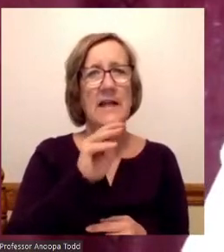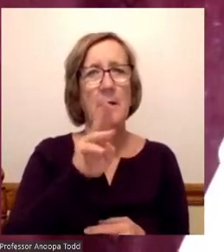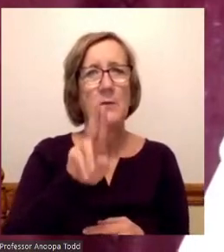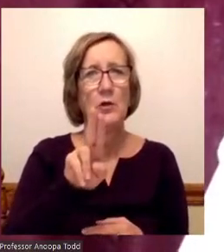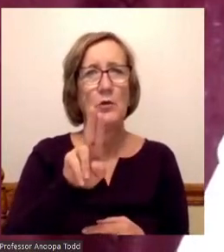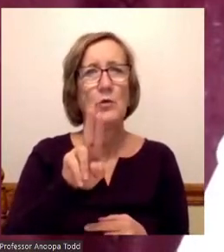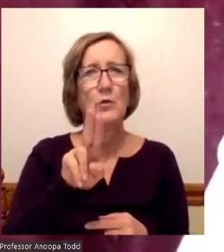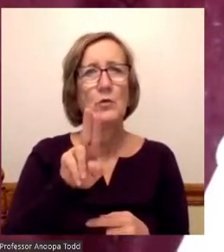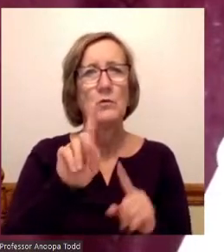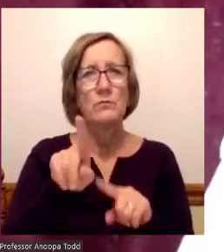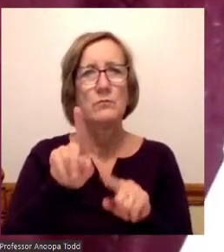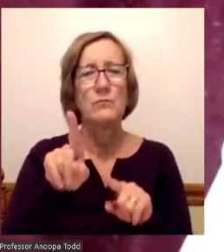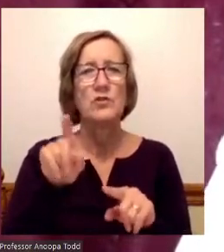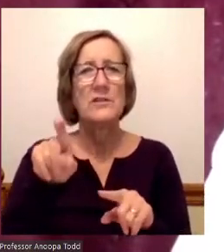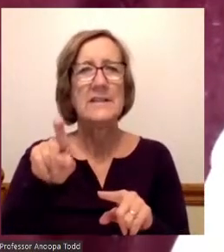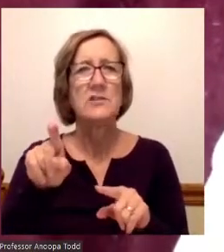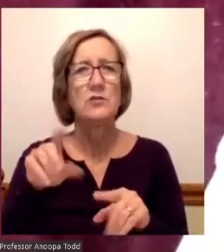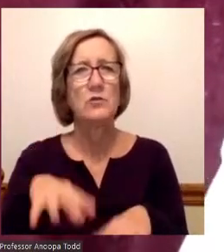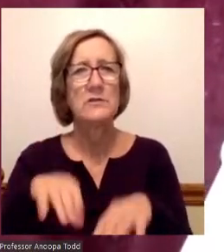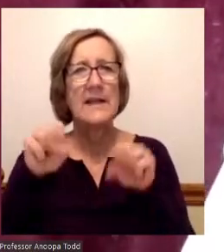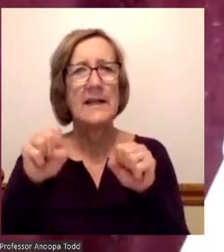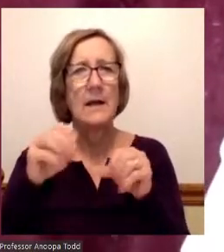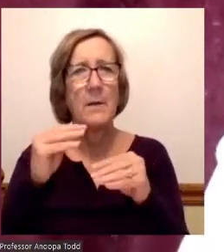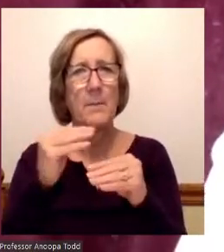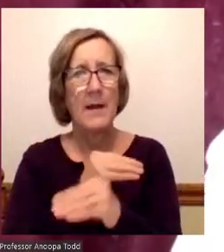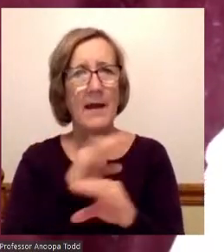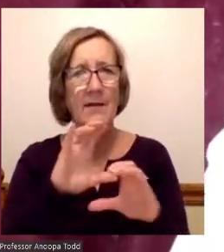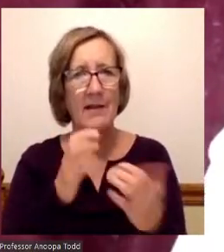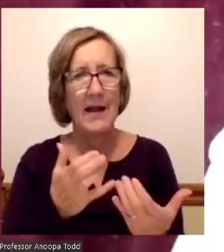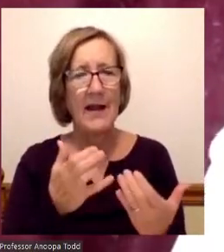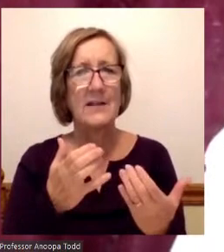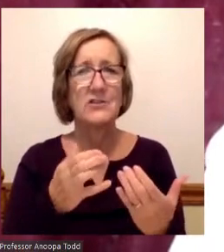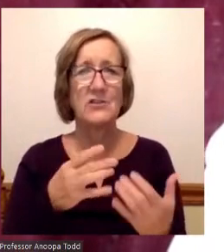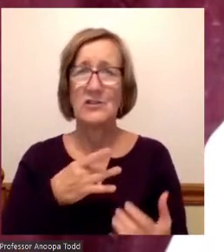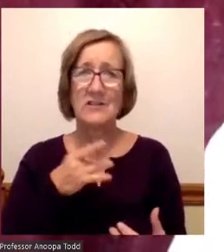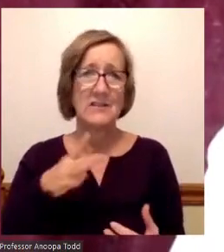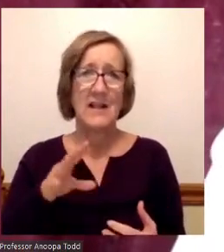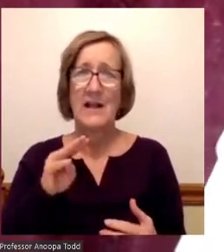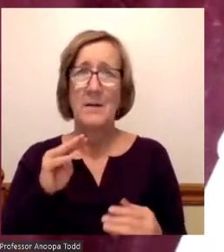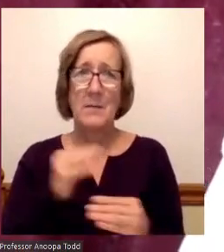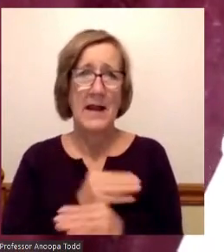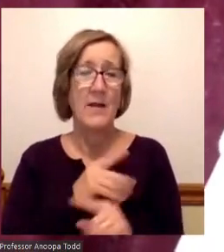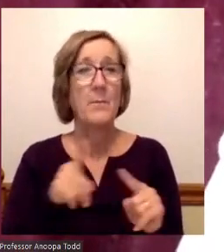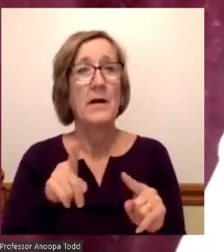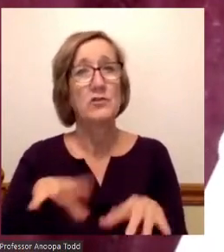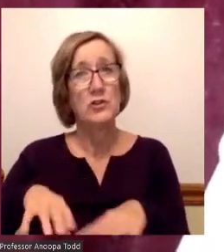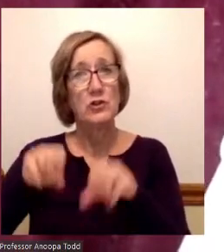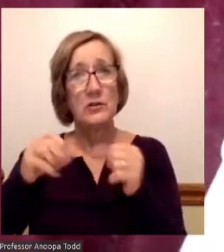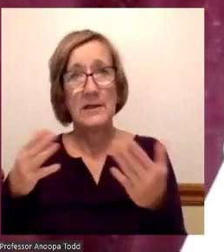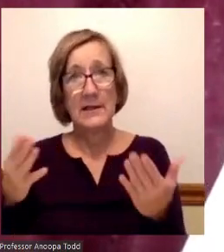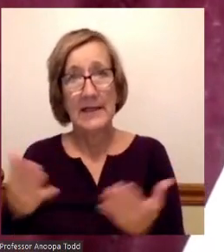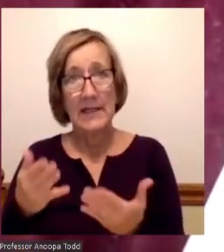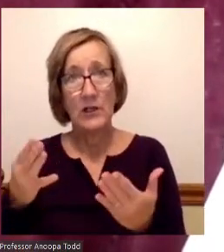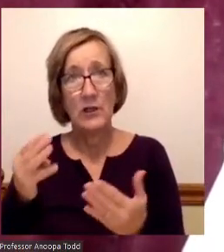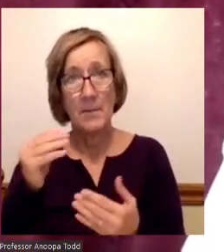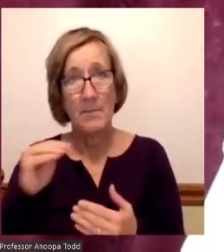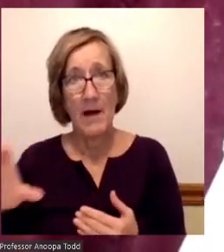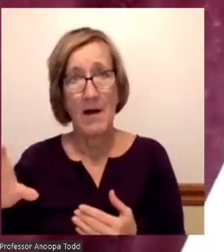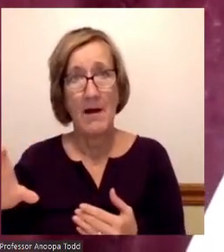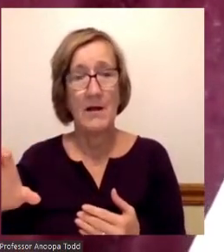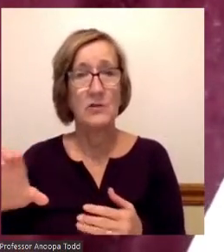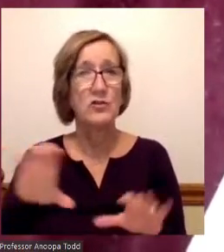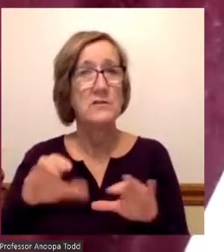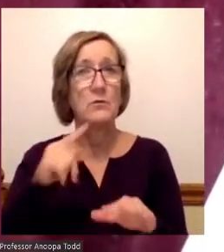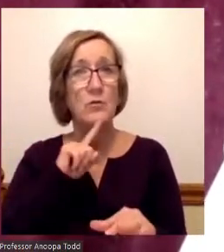a class for math. Now, she doesn't like math, but she took the class, and she took it here at Mott, and she did extremely well. And she was